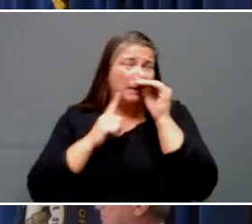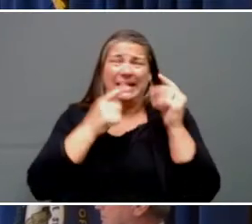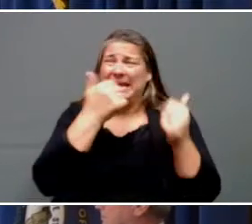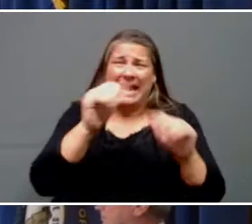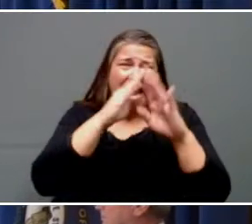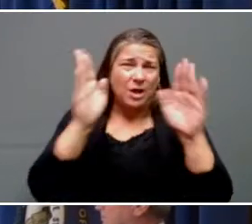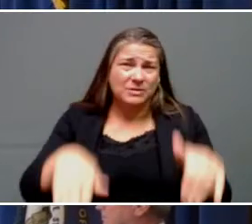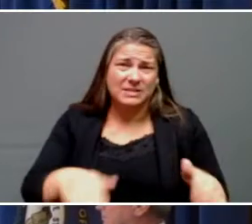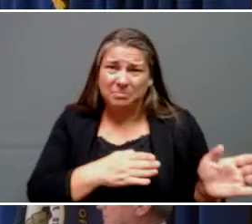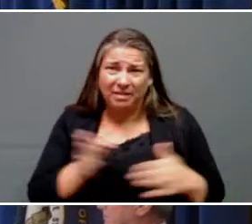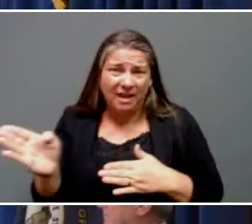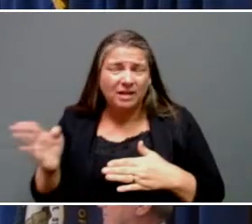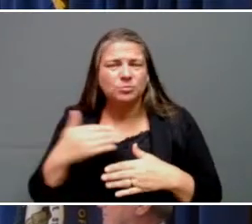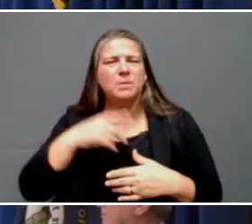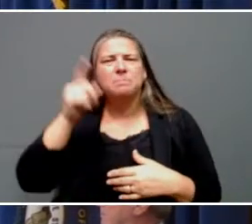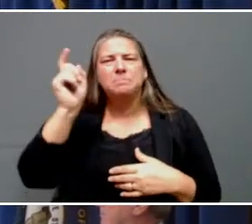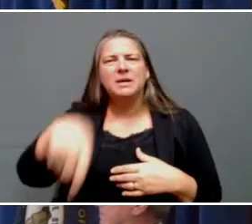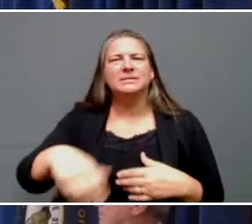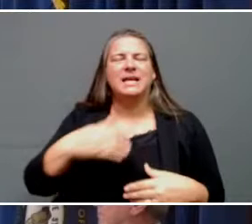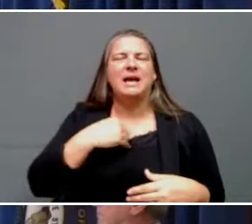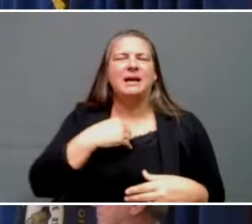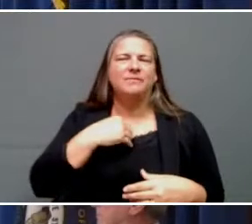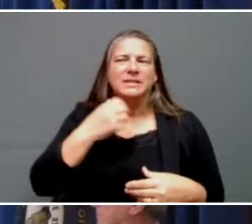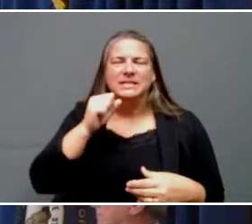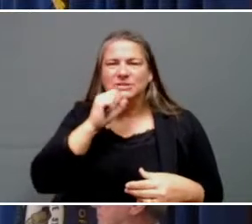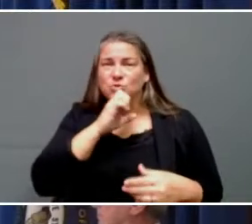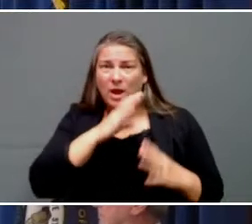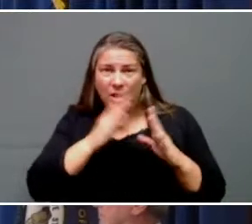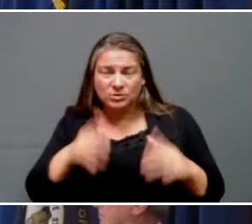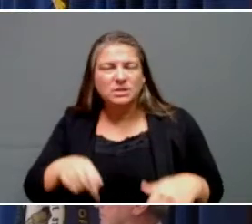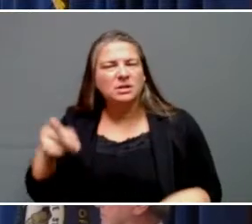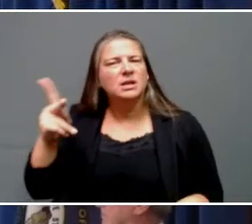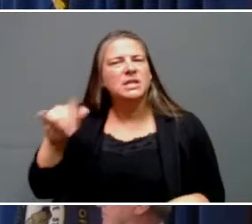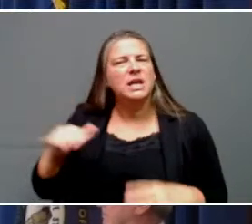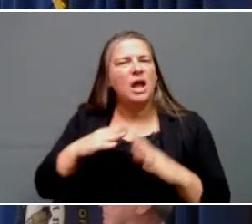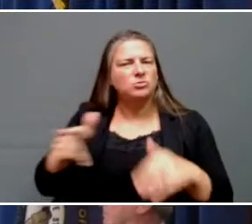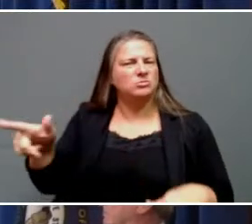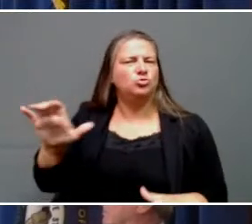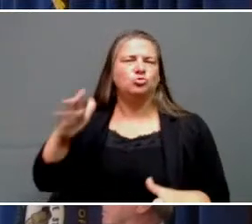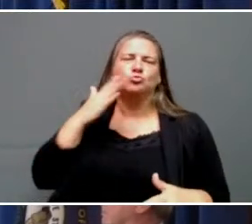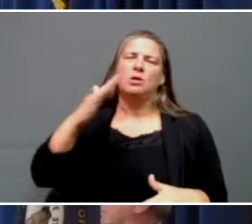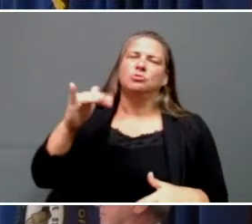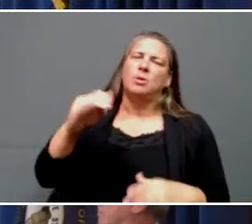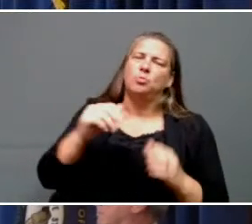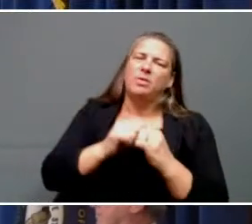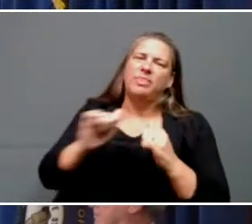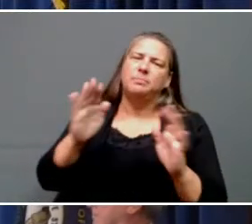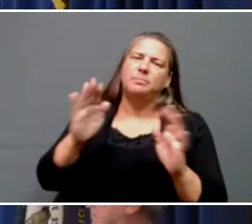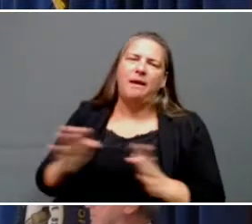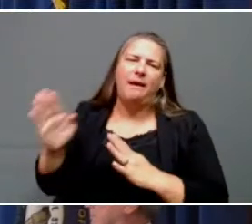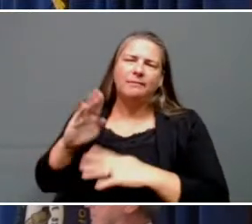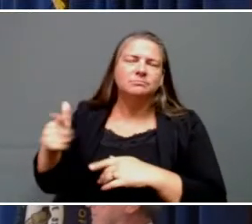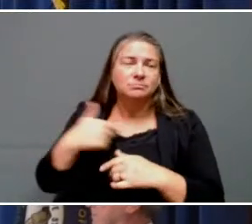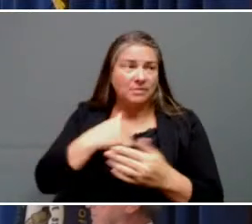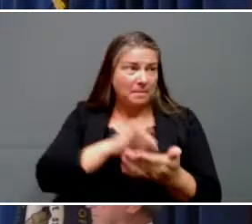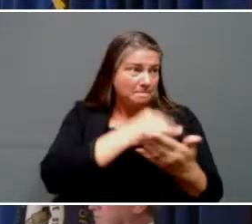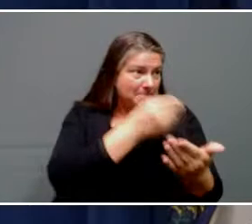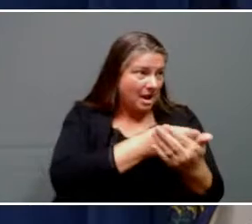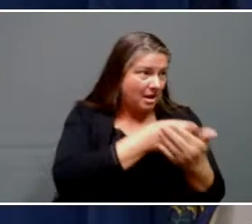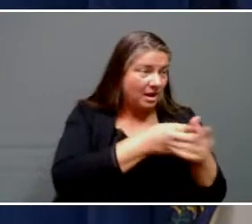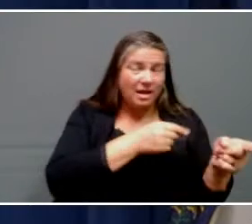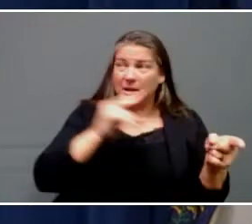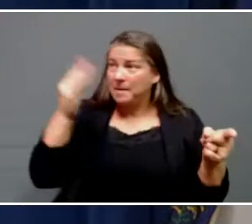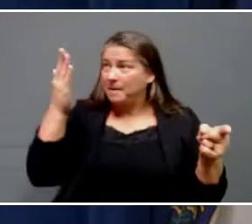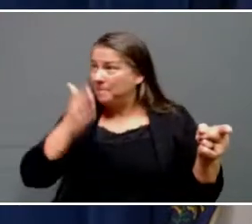comes together will need senior housing and Kentucky Housing Corporation does that very, very well. We think that working together the funds will will be there when they need to be.